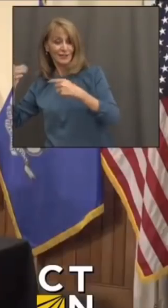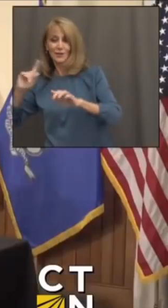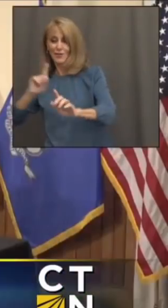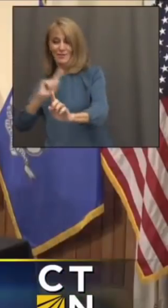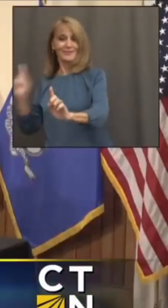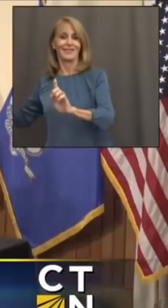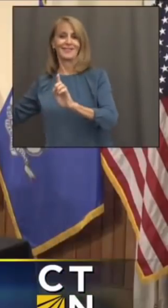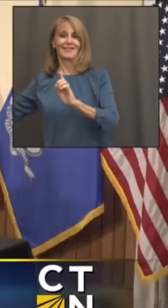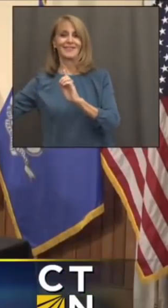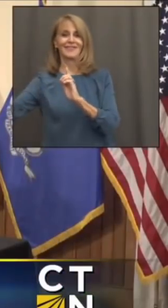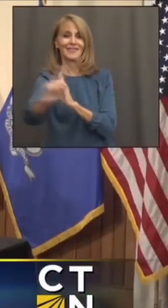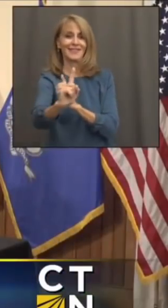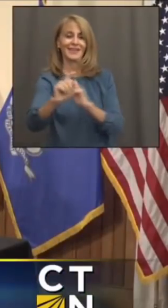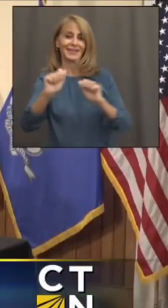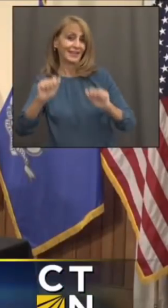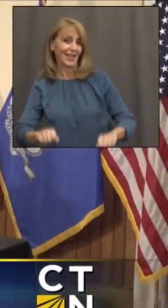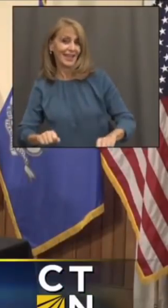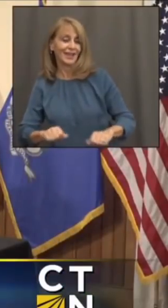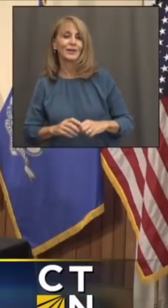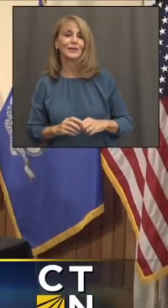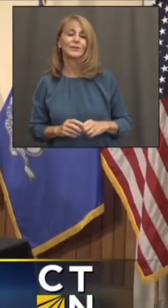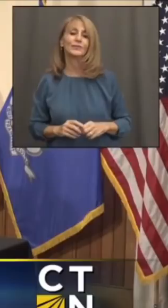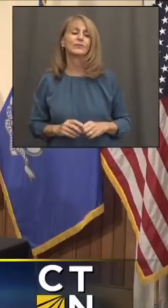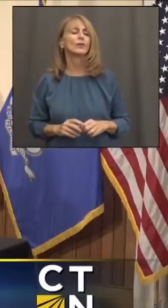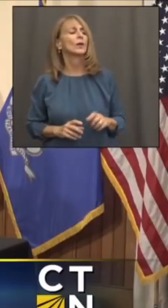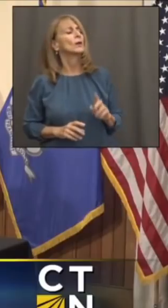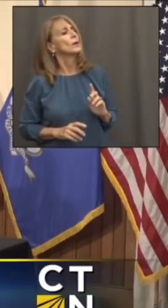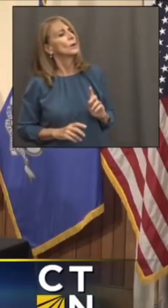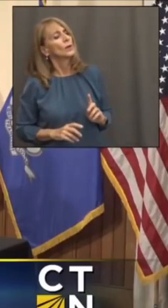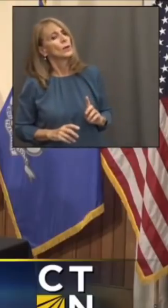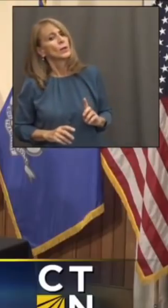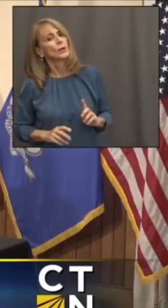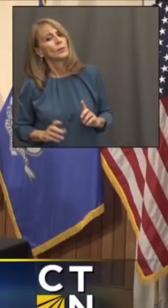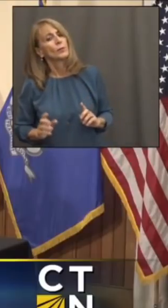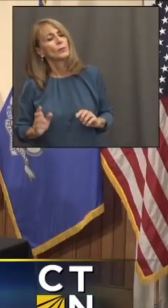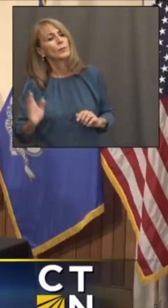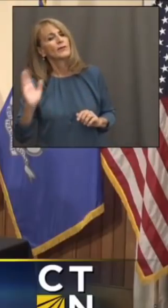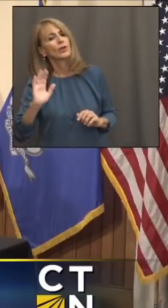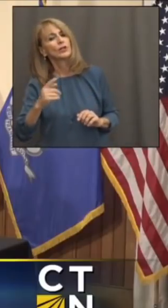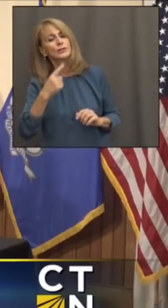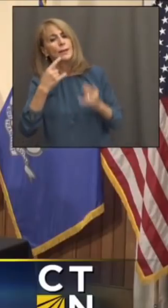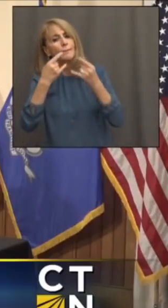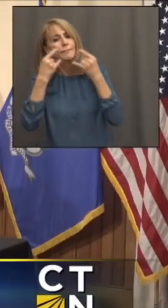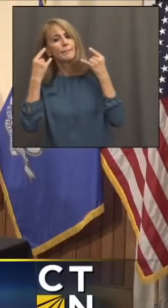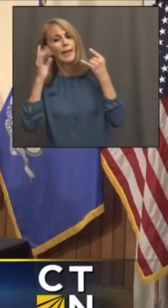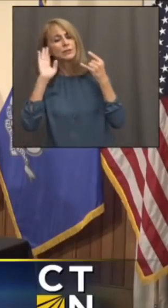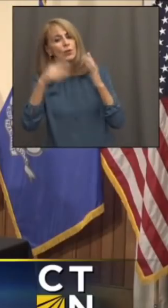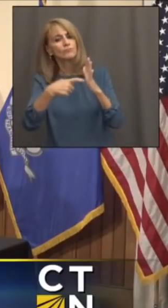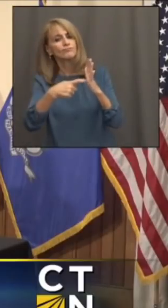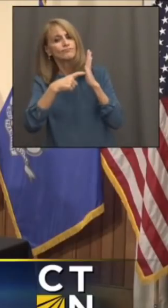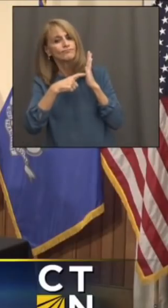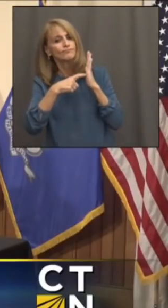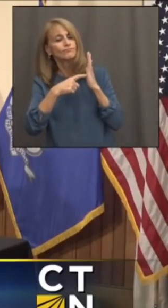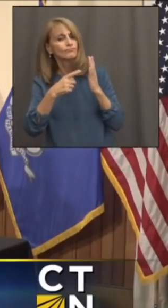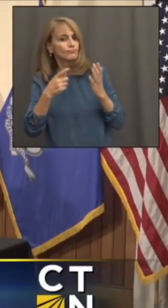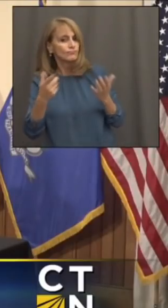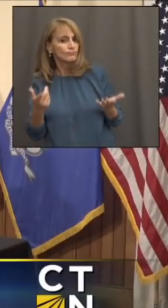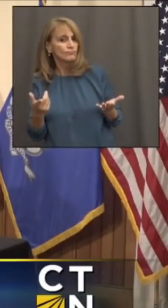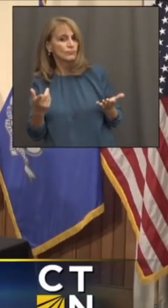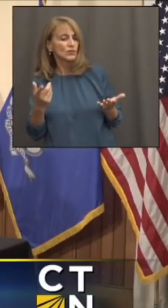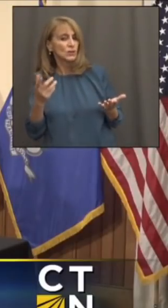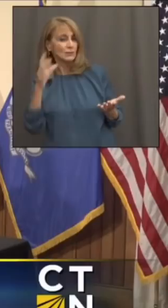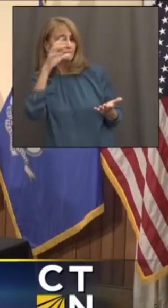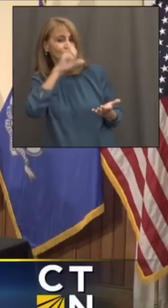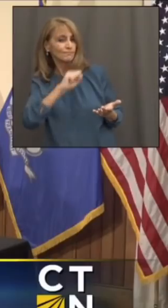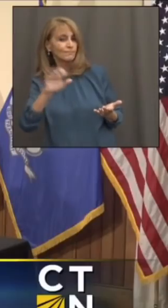And then lastly, you had said that the indoor mask mandate will probably keep going a little bit longer. Do you have an idea kind